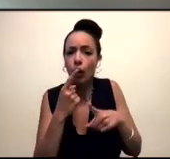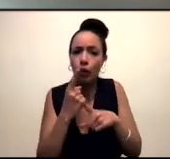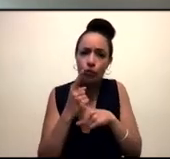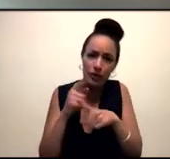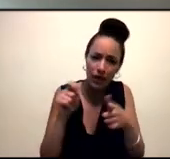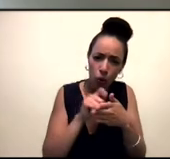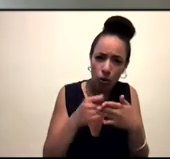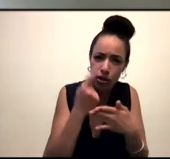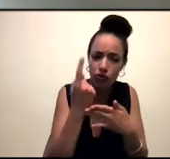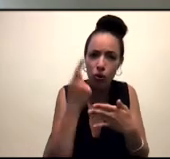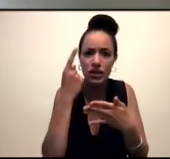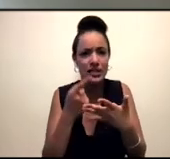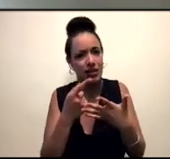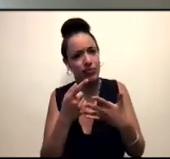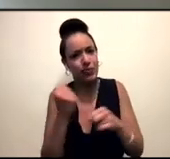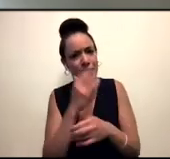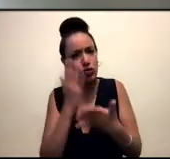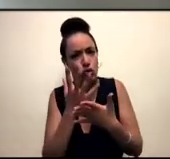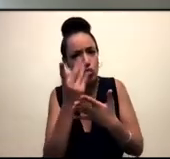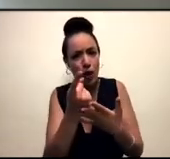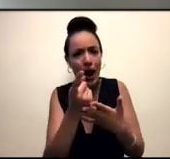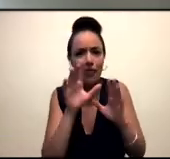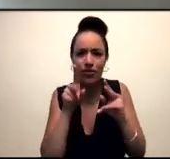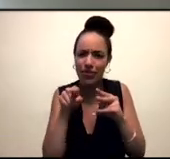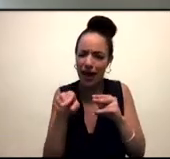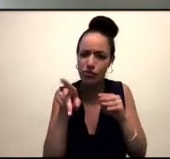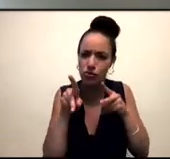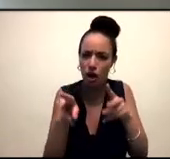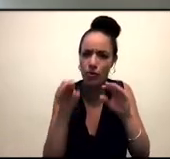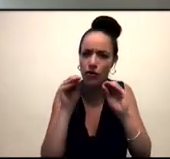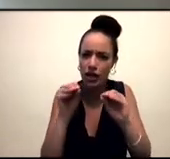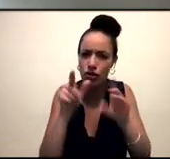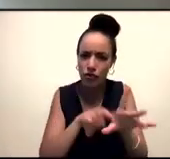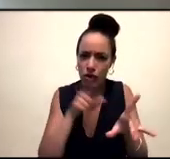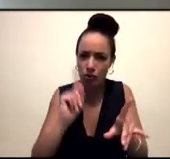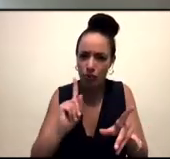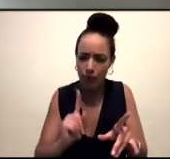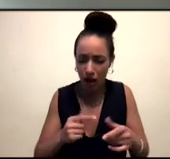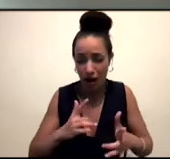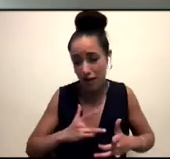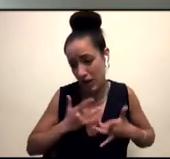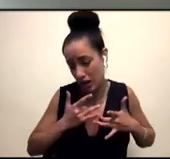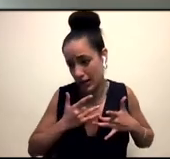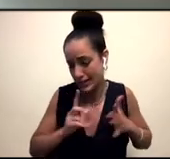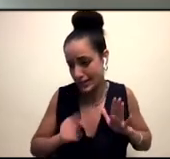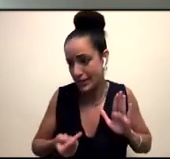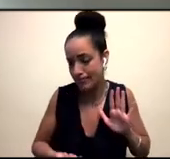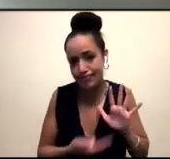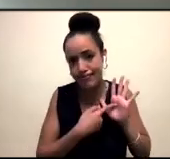young people, or just, you know, that type of education, it's just so crucial. And I feel really,